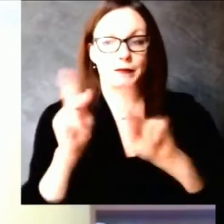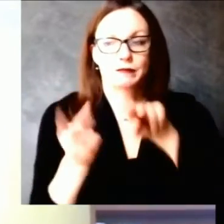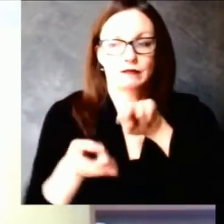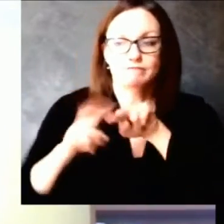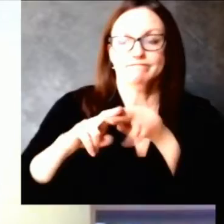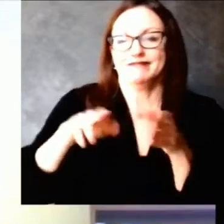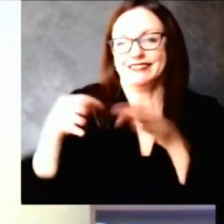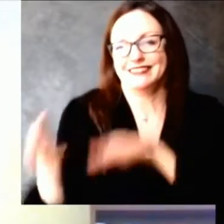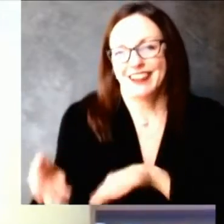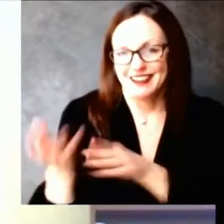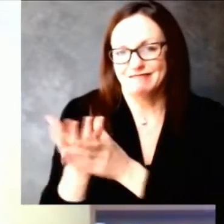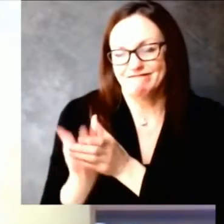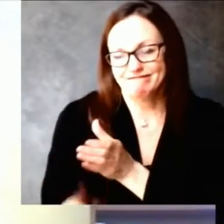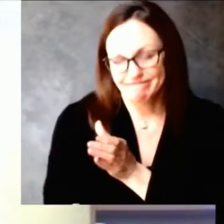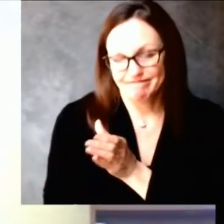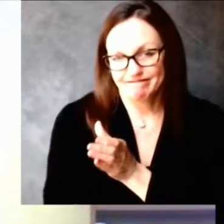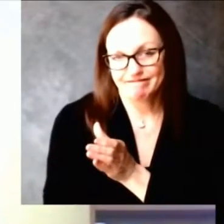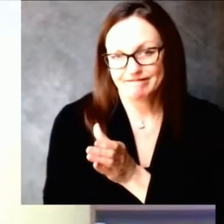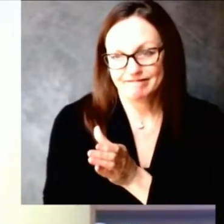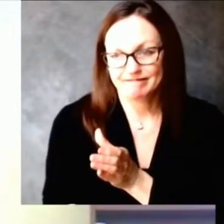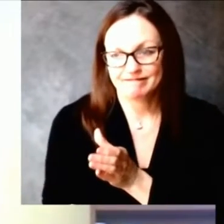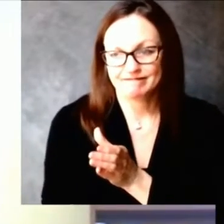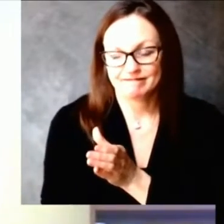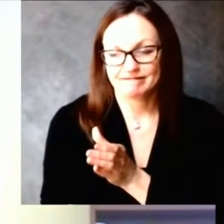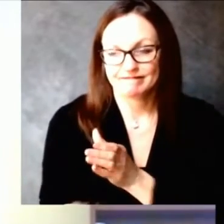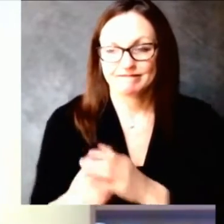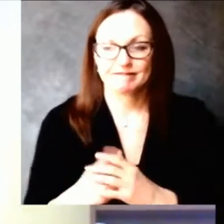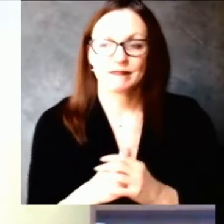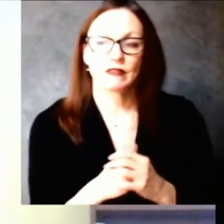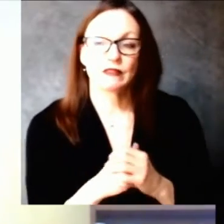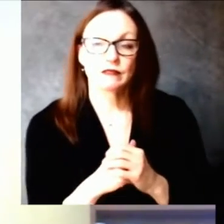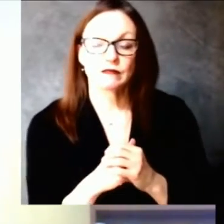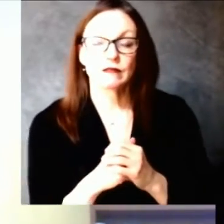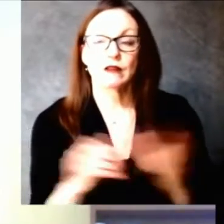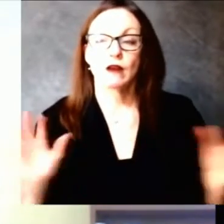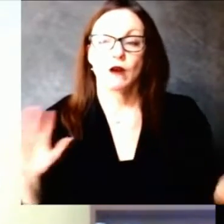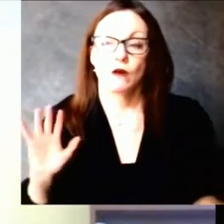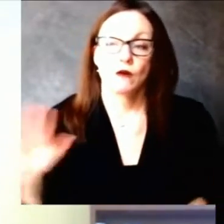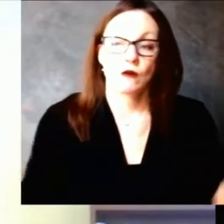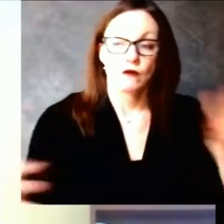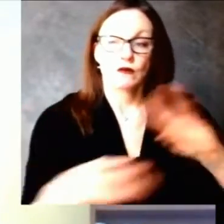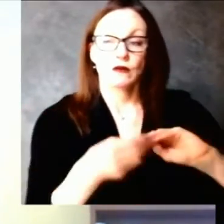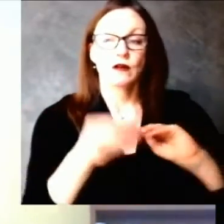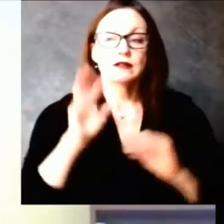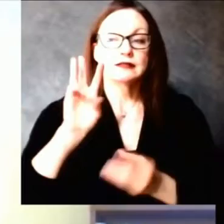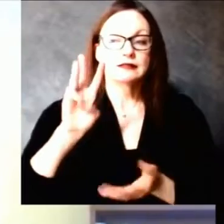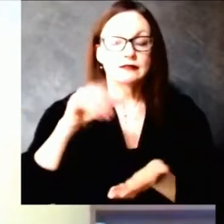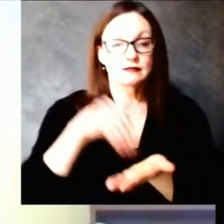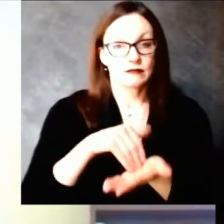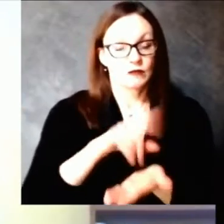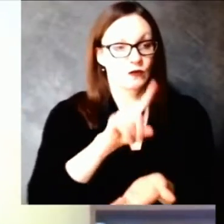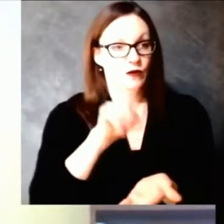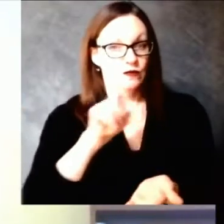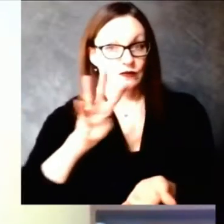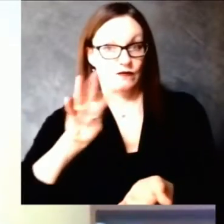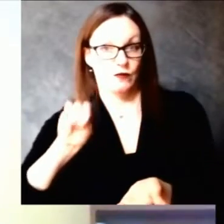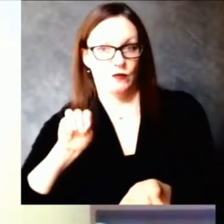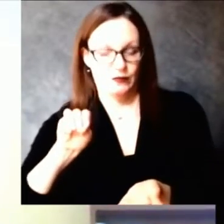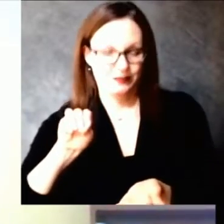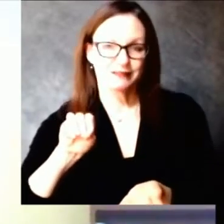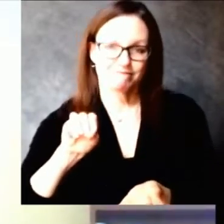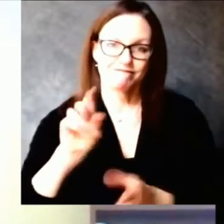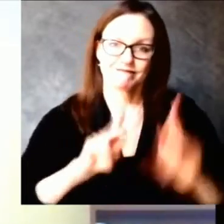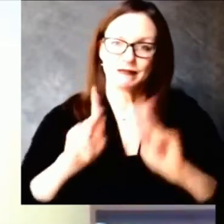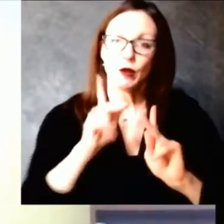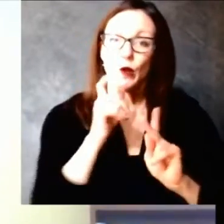families and friends who have lost loved ones to this virus, and it is up to each of us to take action to